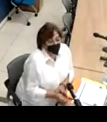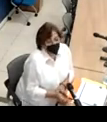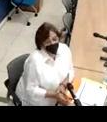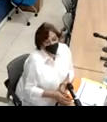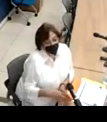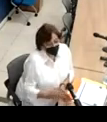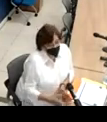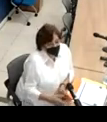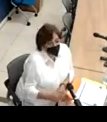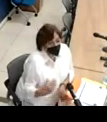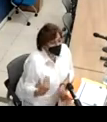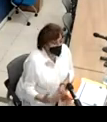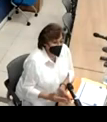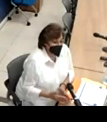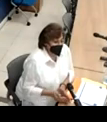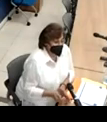now from the